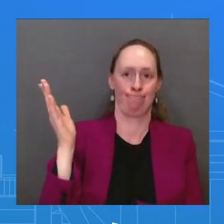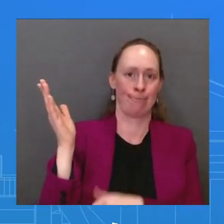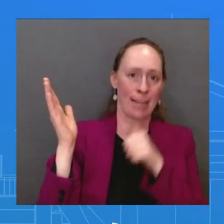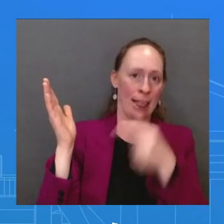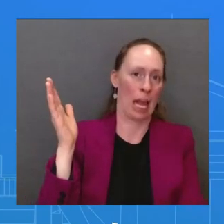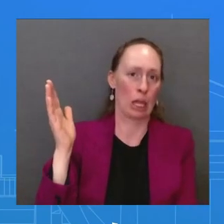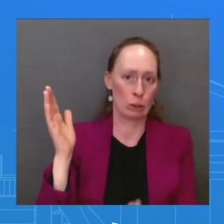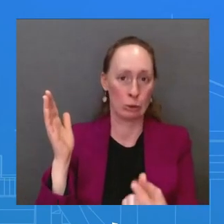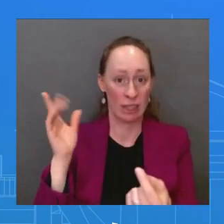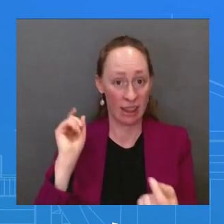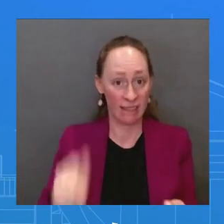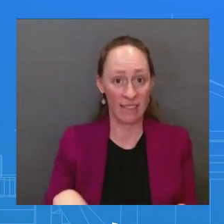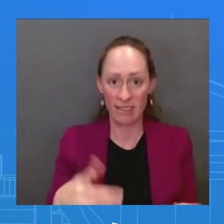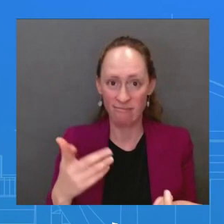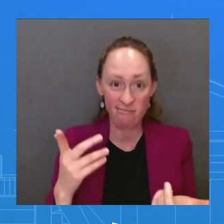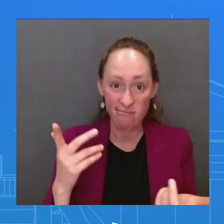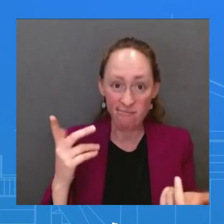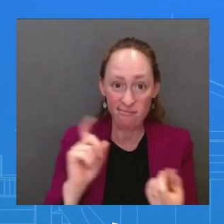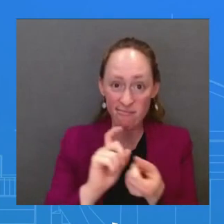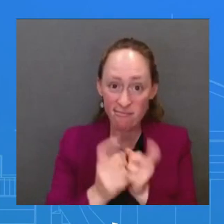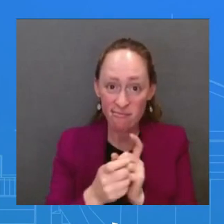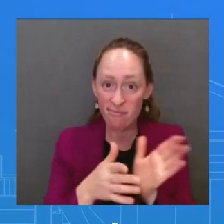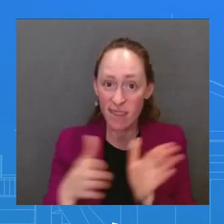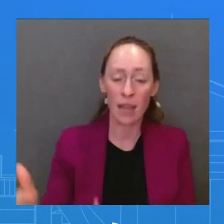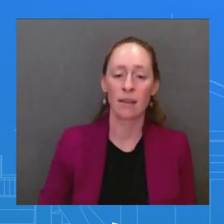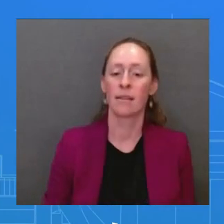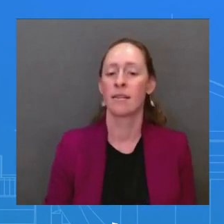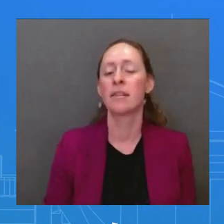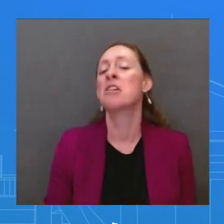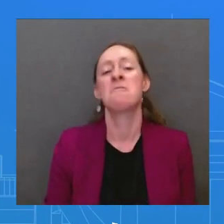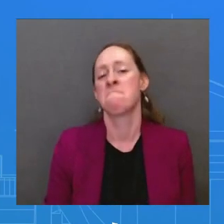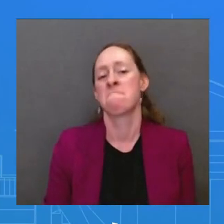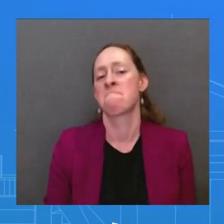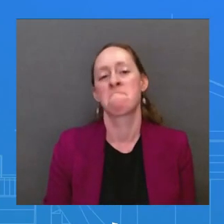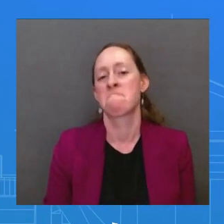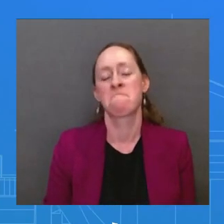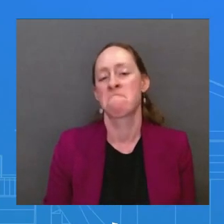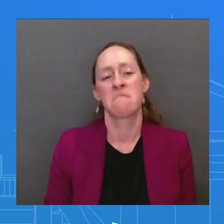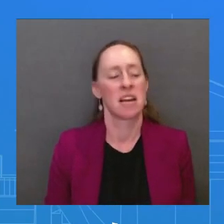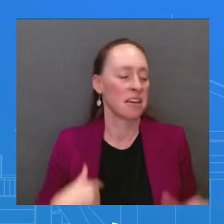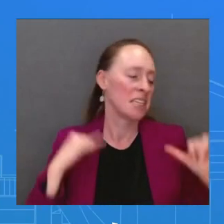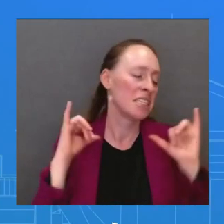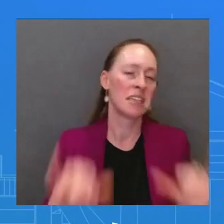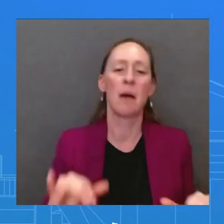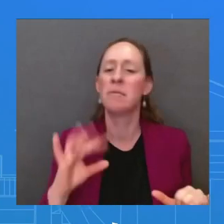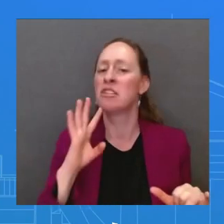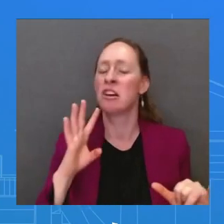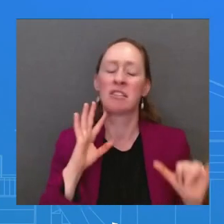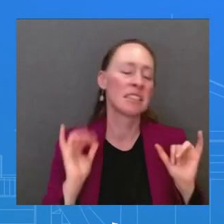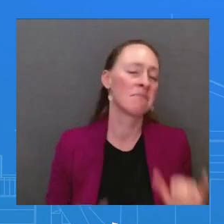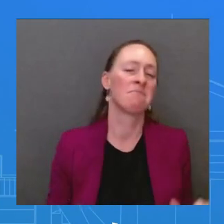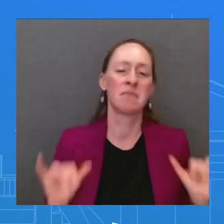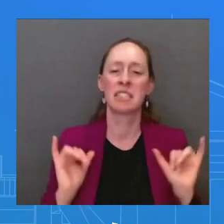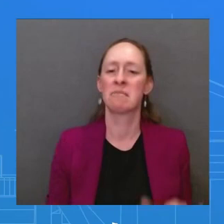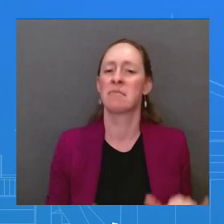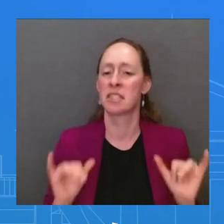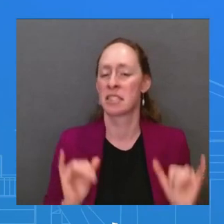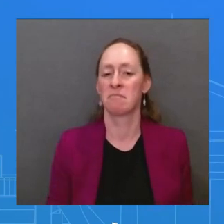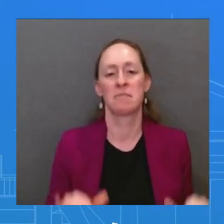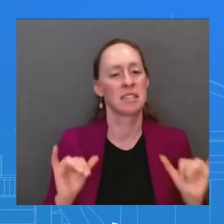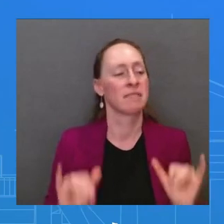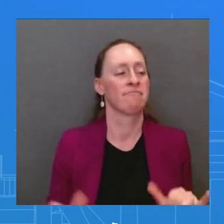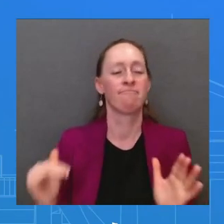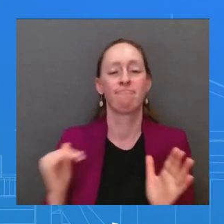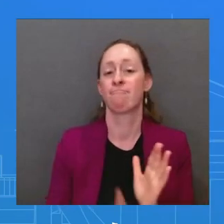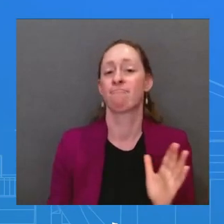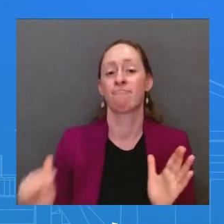working into the summit. President Biden will reinforce it. China will have representatives at the table, albeit not represented at the